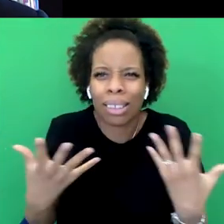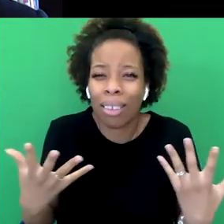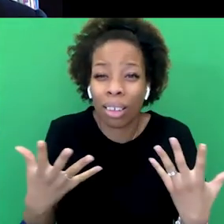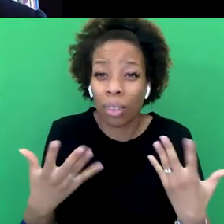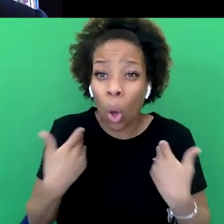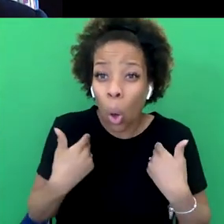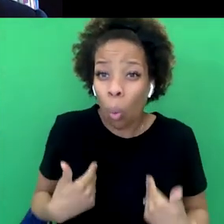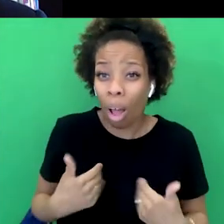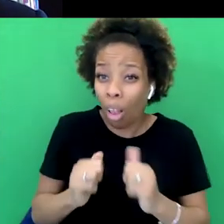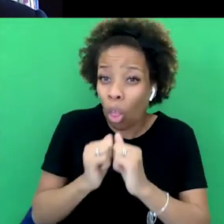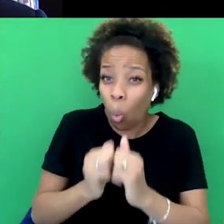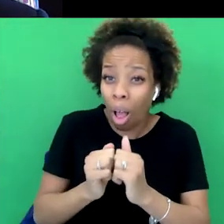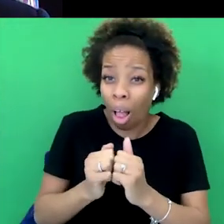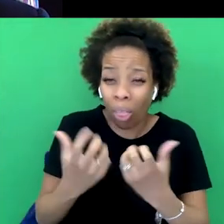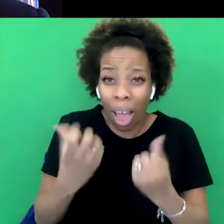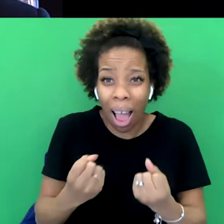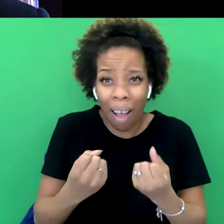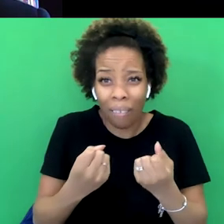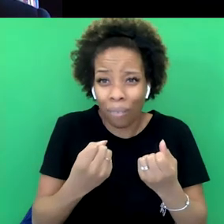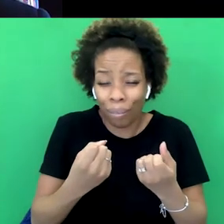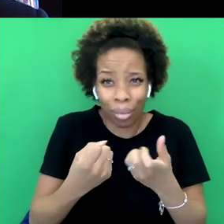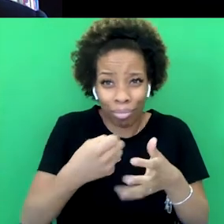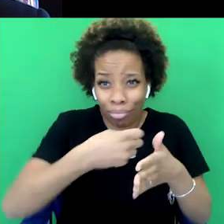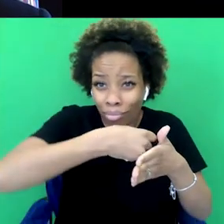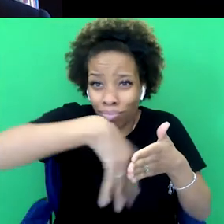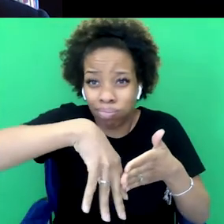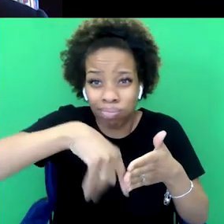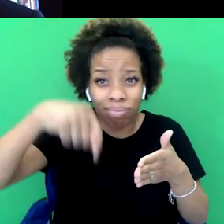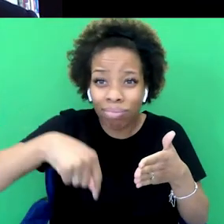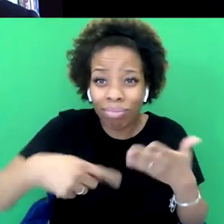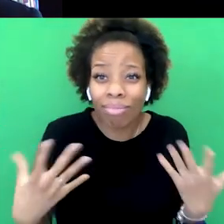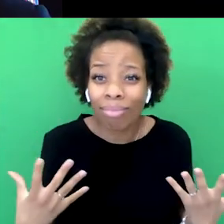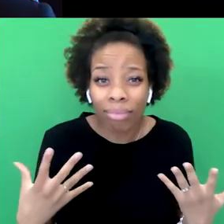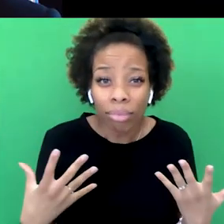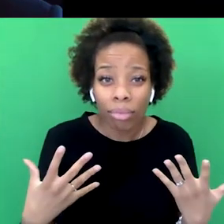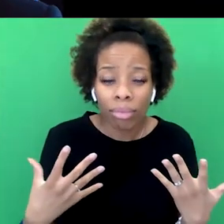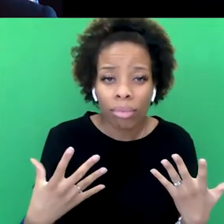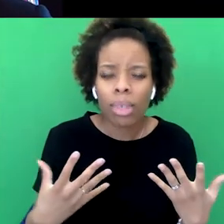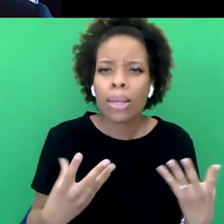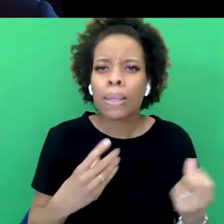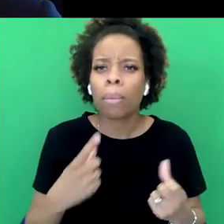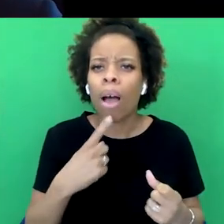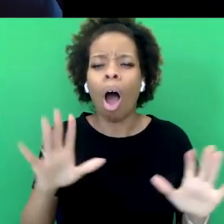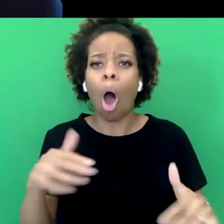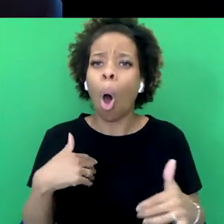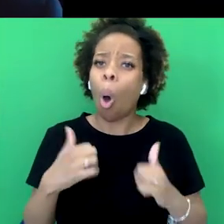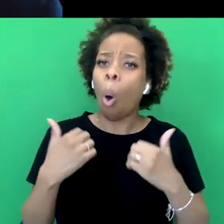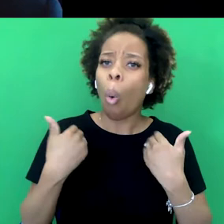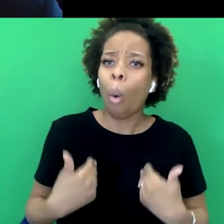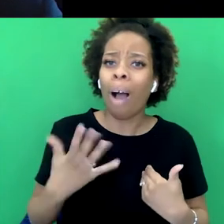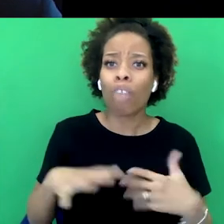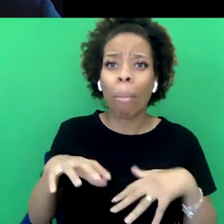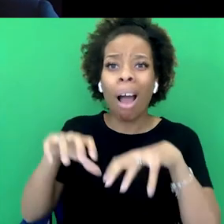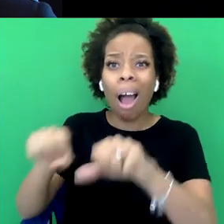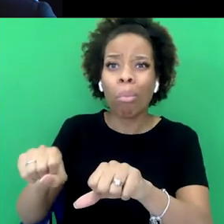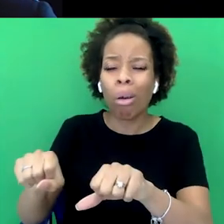different parts of British cultural life. And you can't actually point out, people often say, oh, you know, a lot about wealth comes from empire. I don't think you can